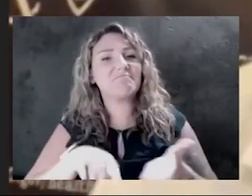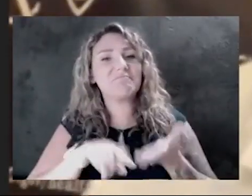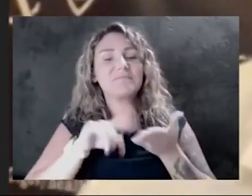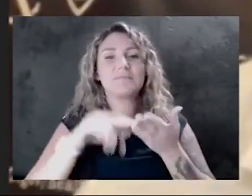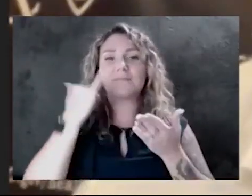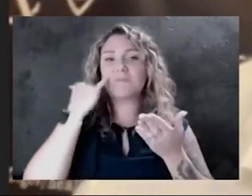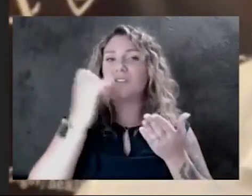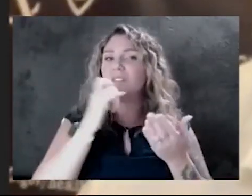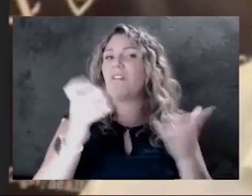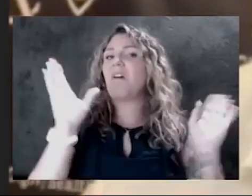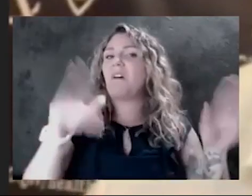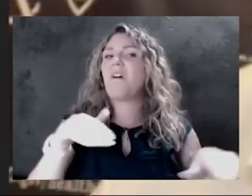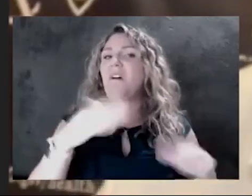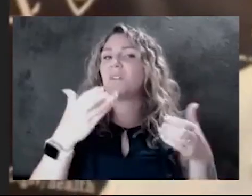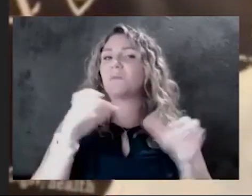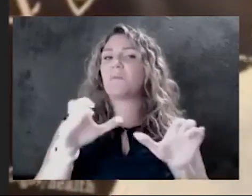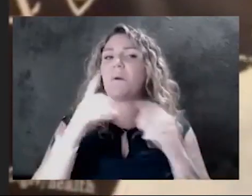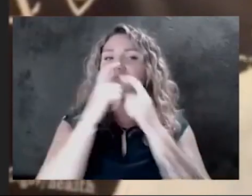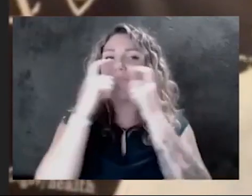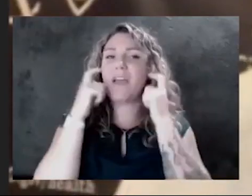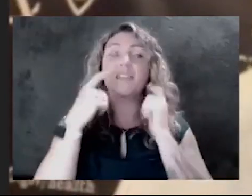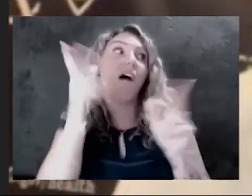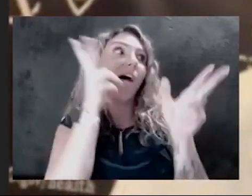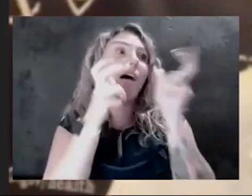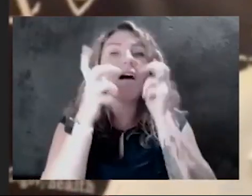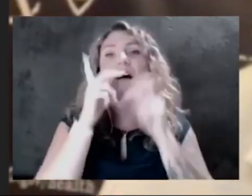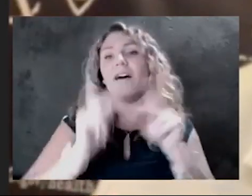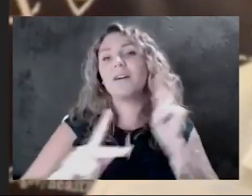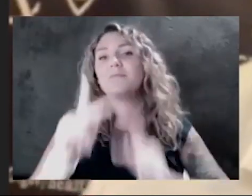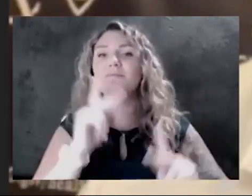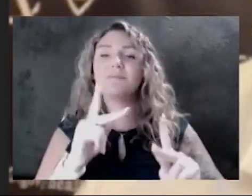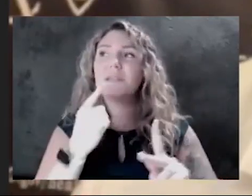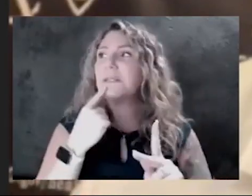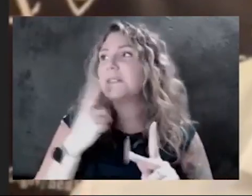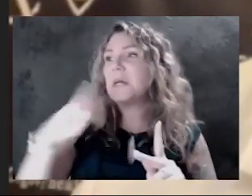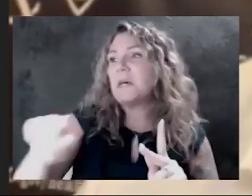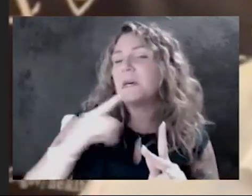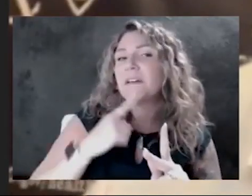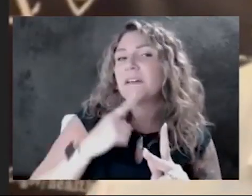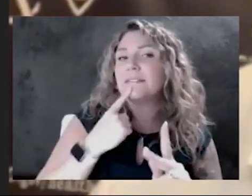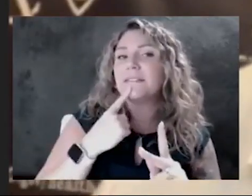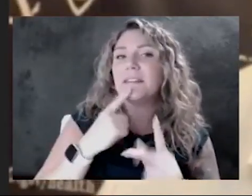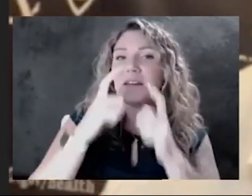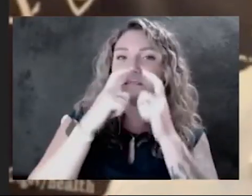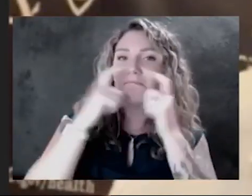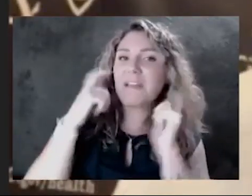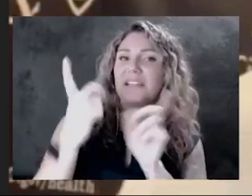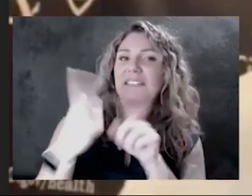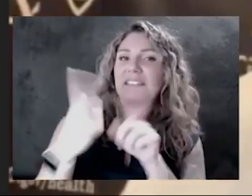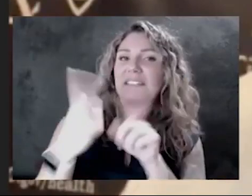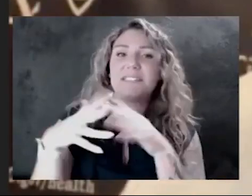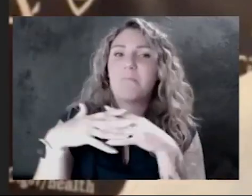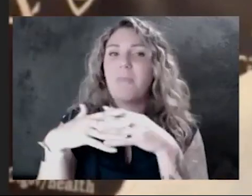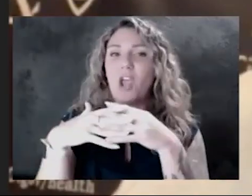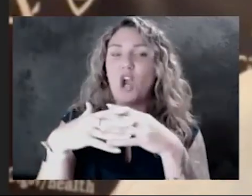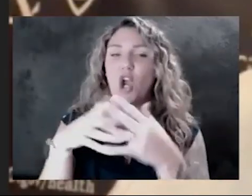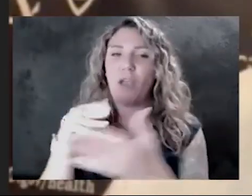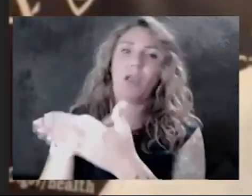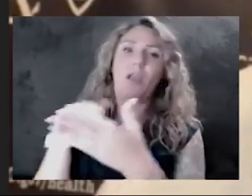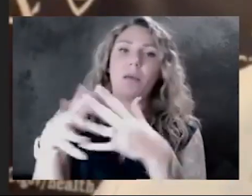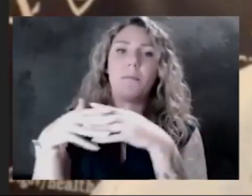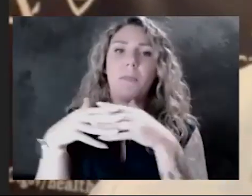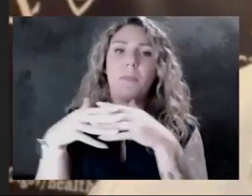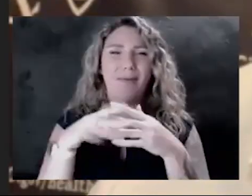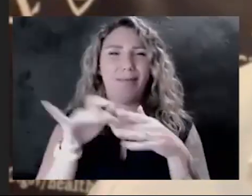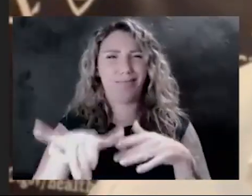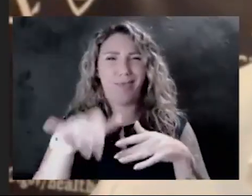or you're hearing folks that think, well, wearing masks is anti-American or whatever that bias may